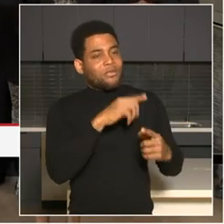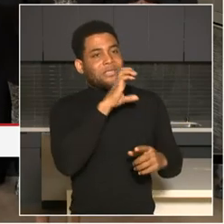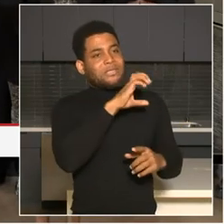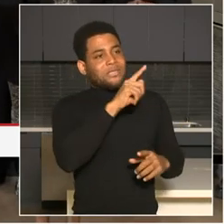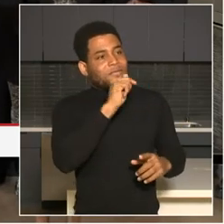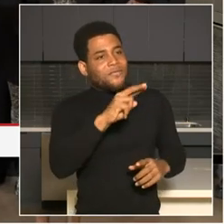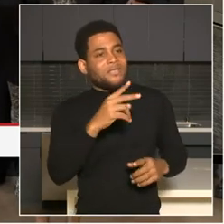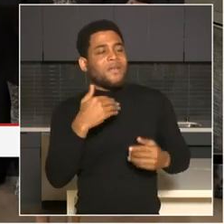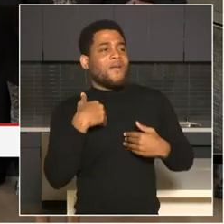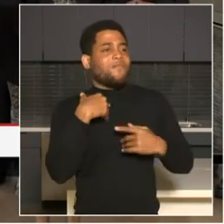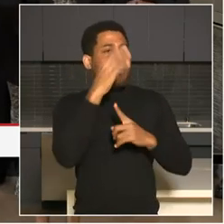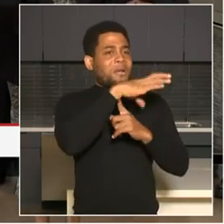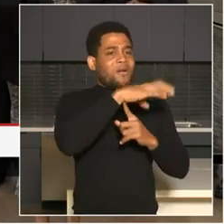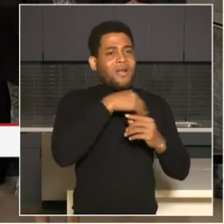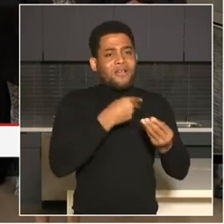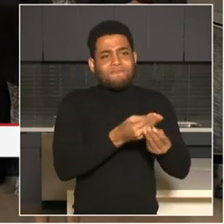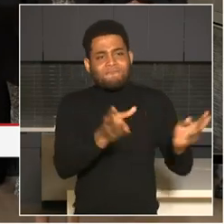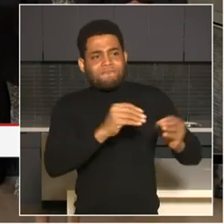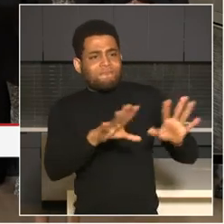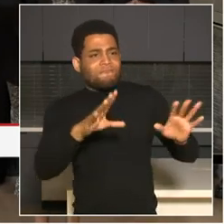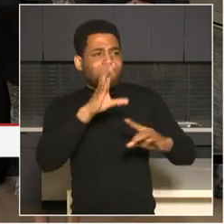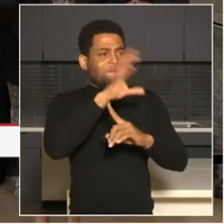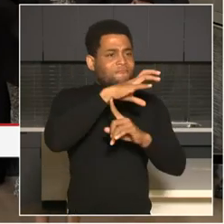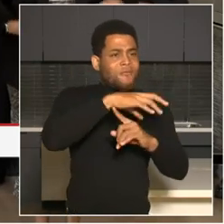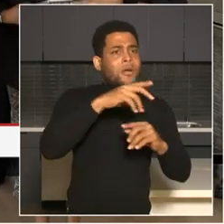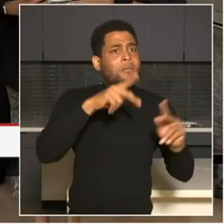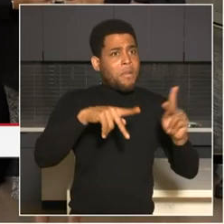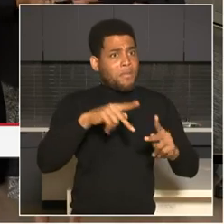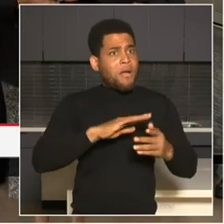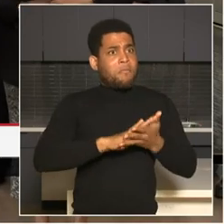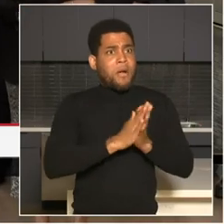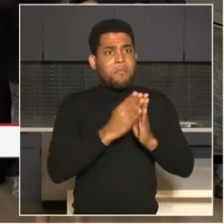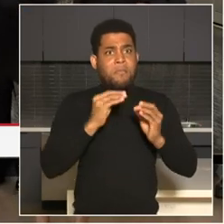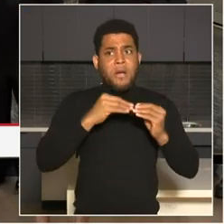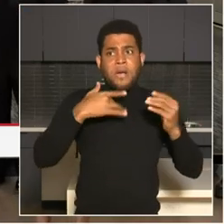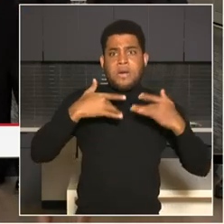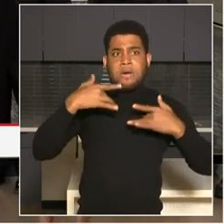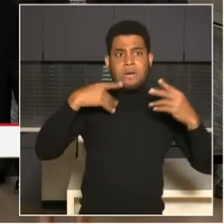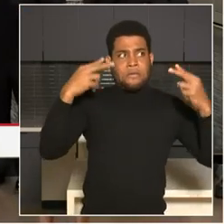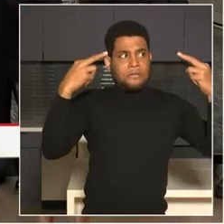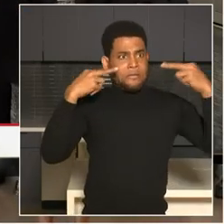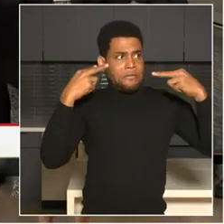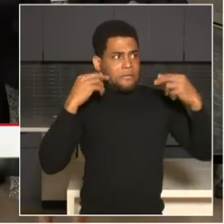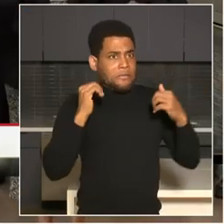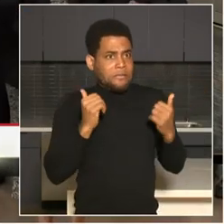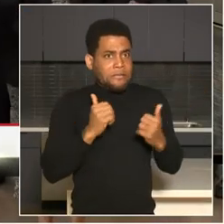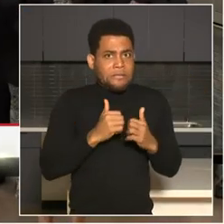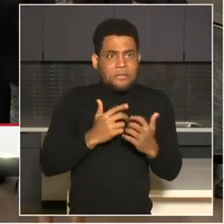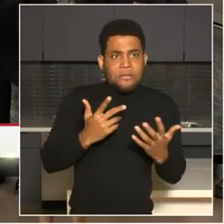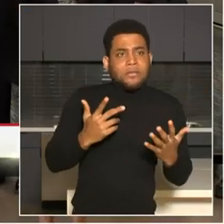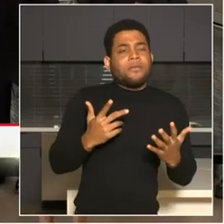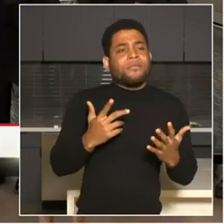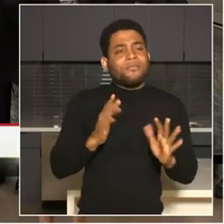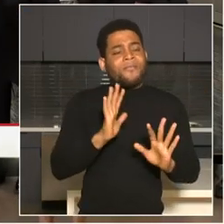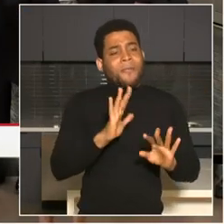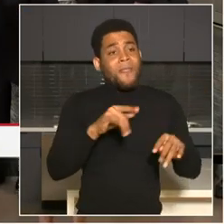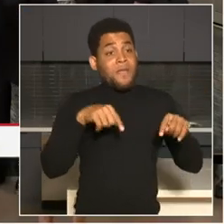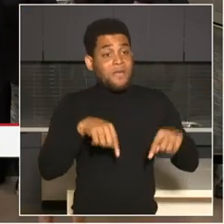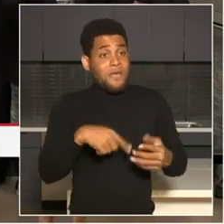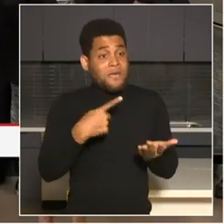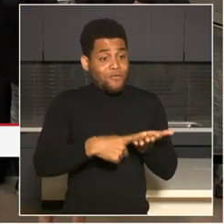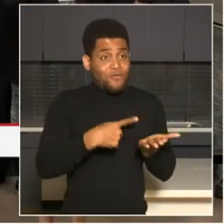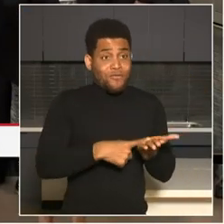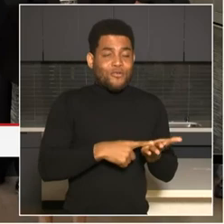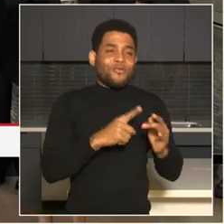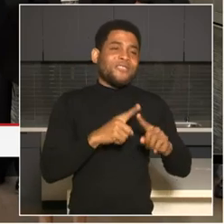expressed a lot of concern about crime cameras at the time. Uh, the, the discussion is fully different. Uh, when